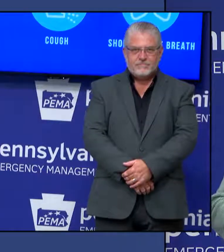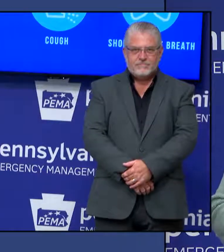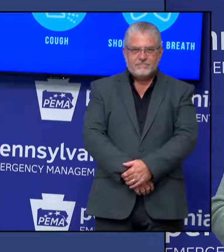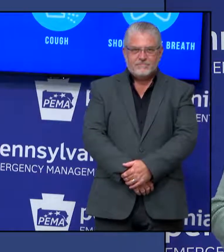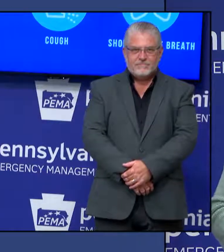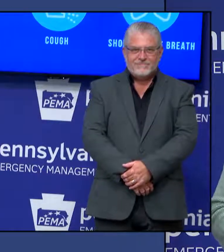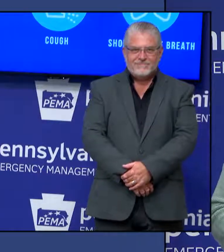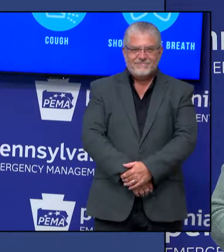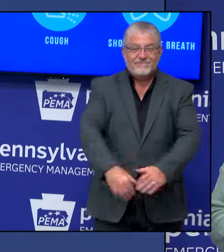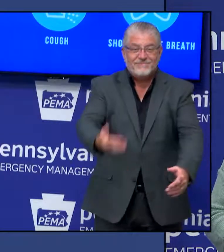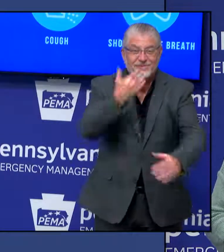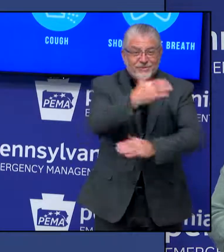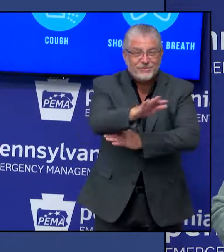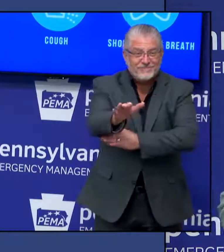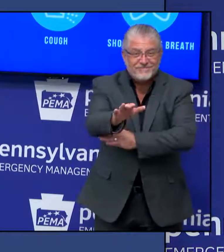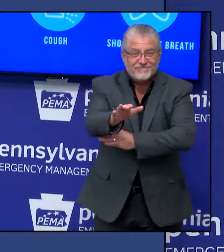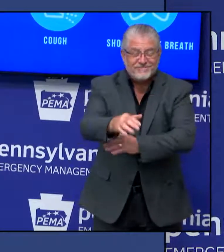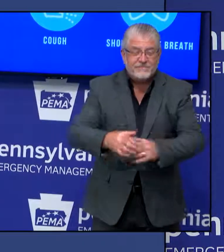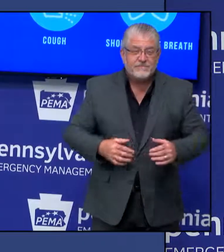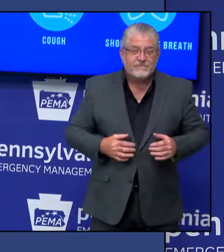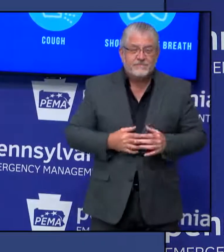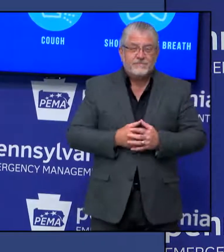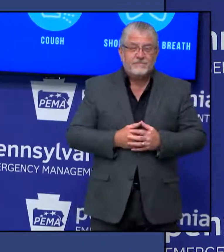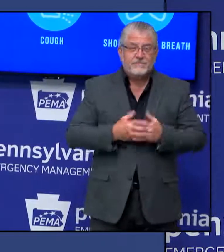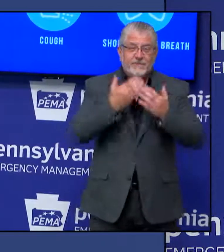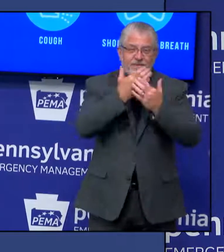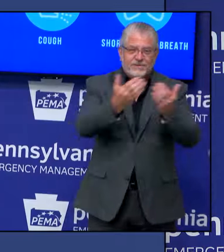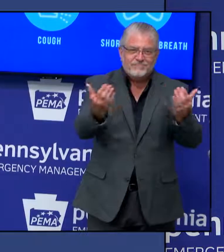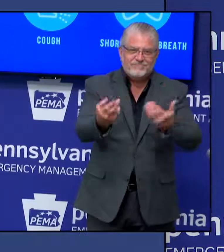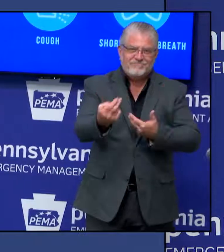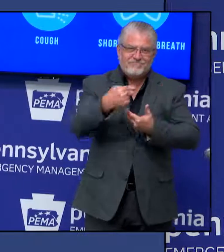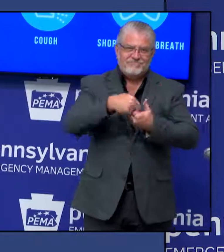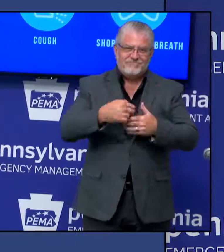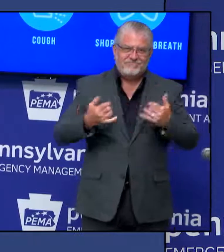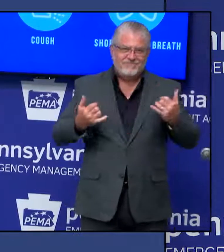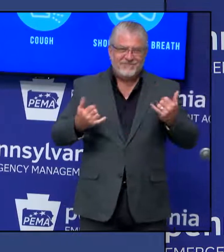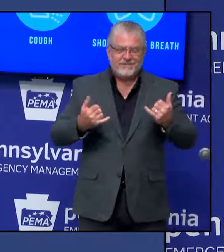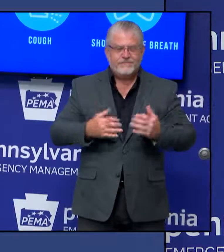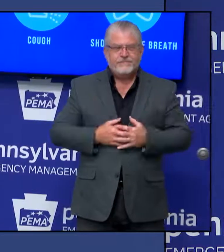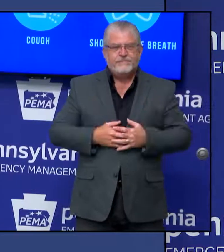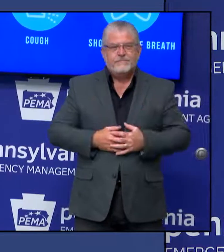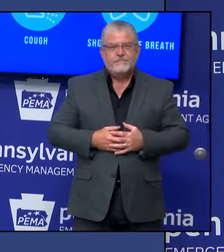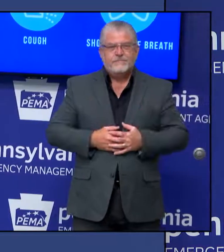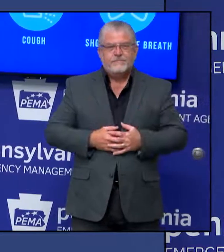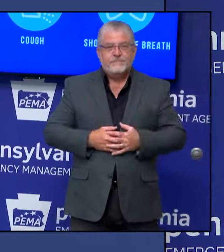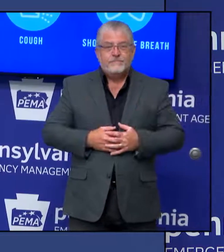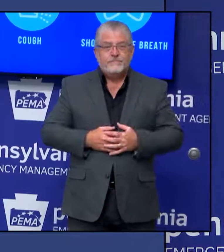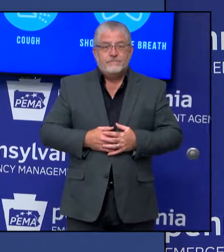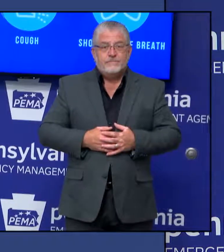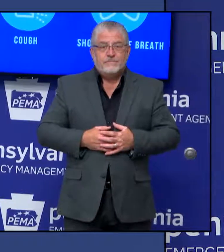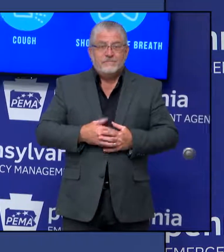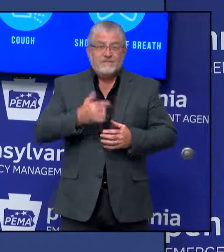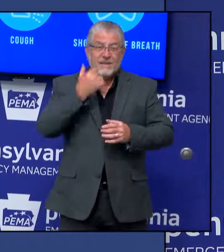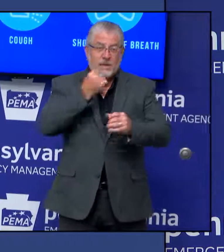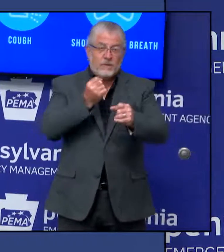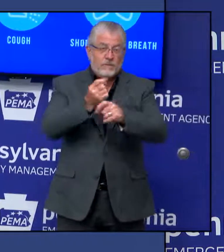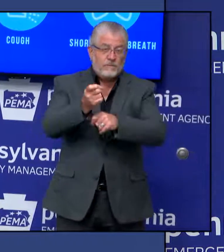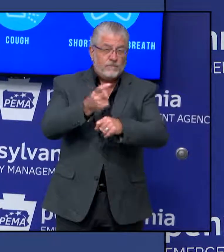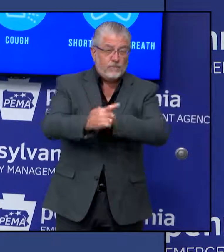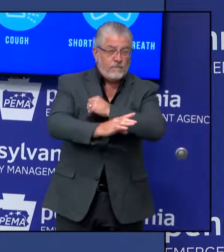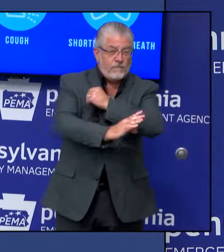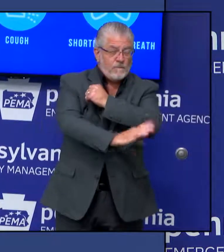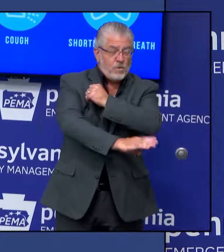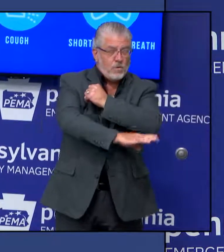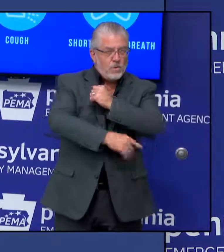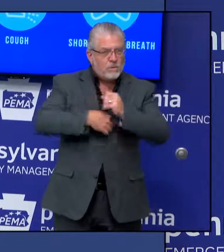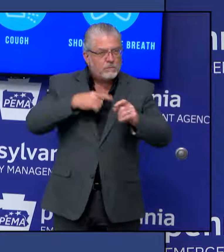Well, good afternoon. Thank you for joining me today. Each fall, I remind Pennsylvanians